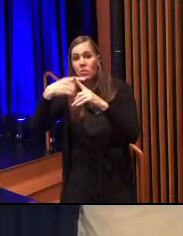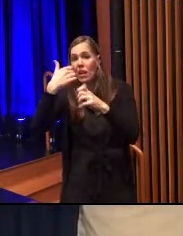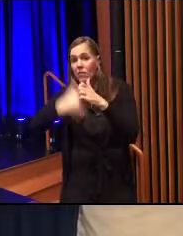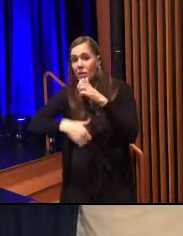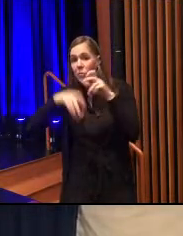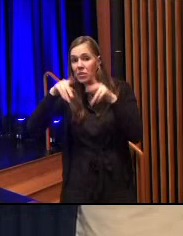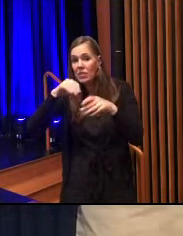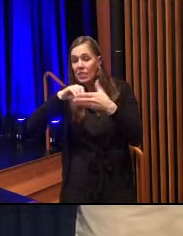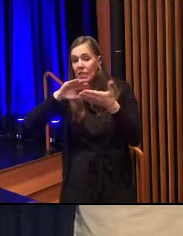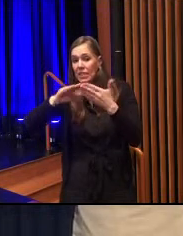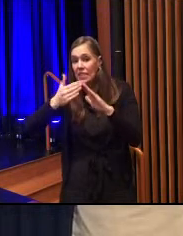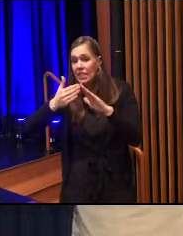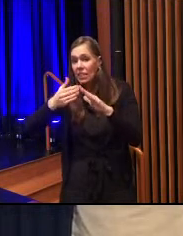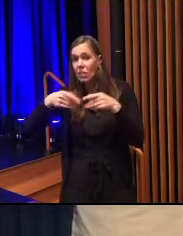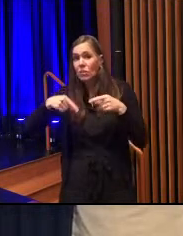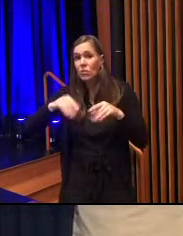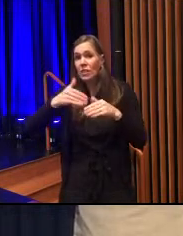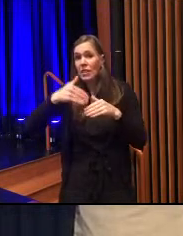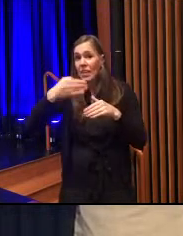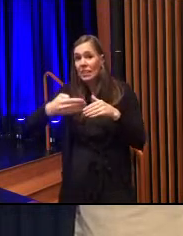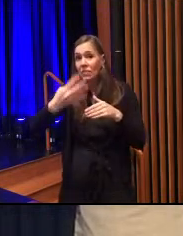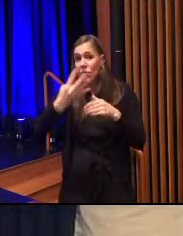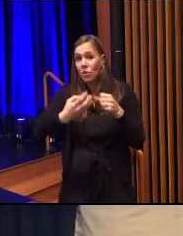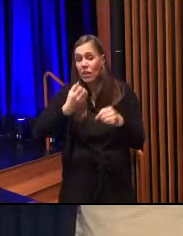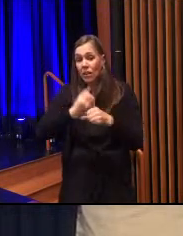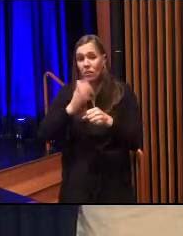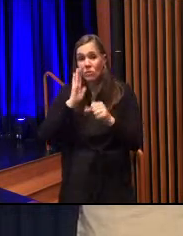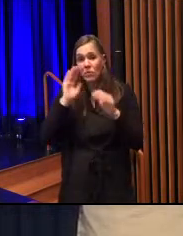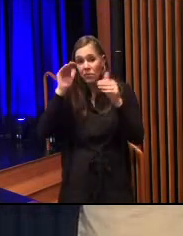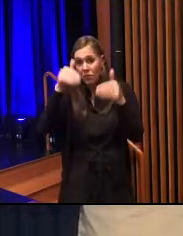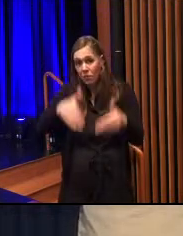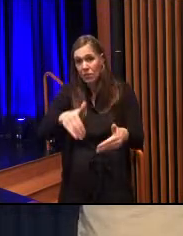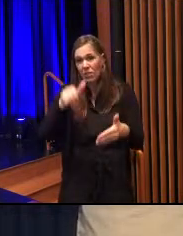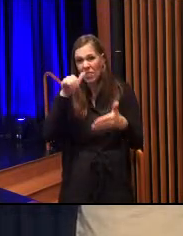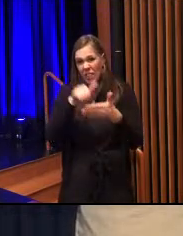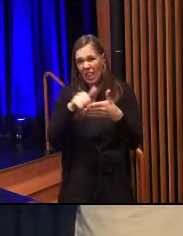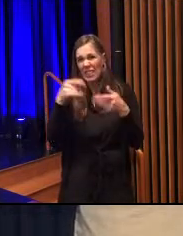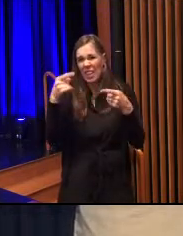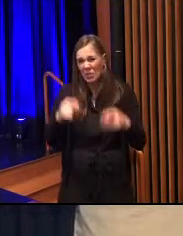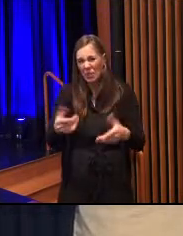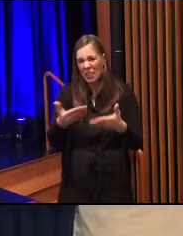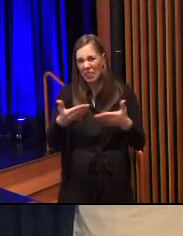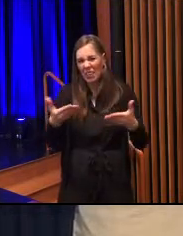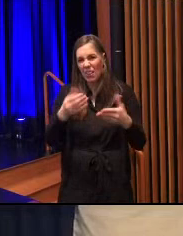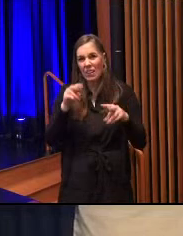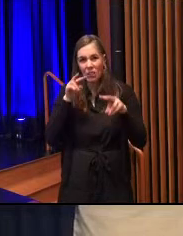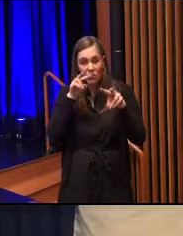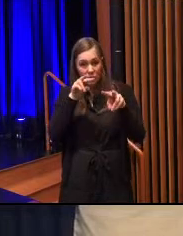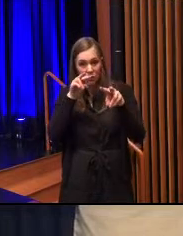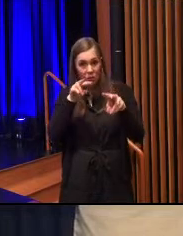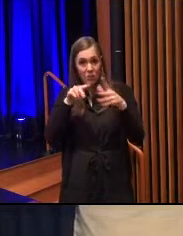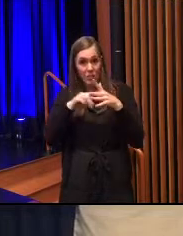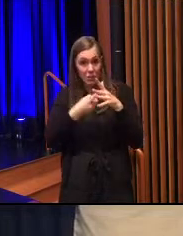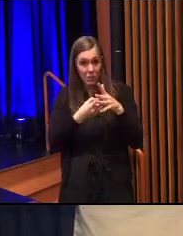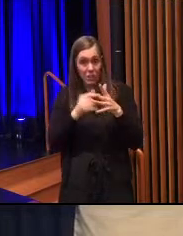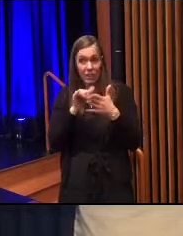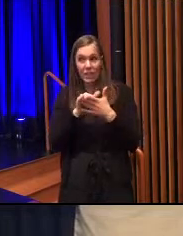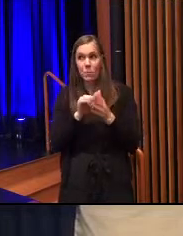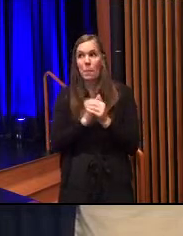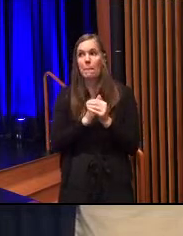During the next four years, I will dedicate myself to that here and look forward to getting started.